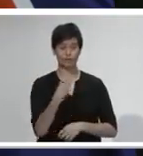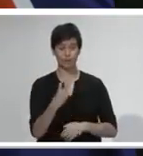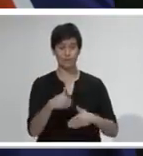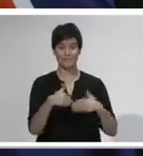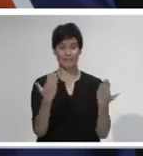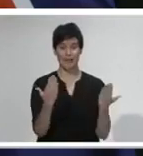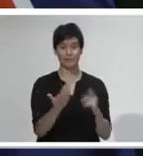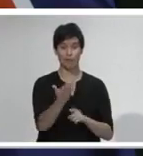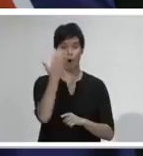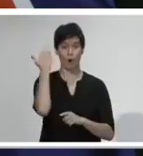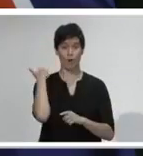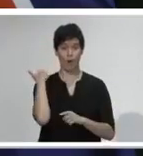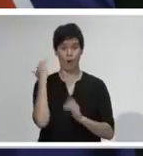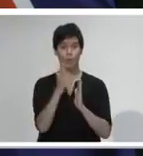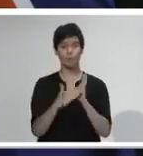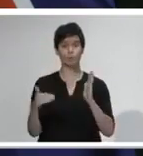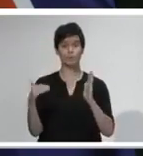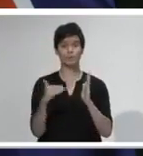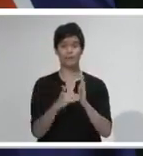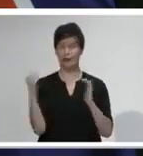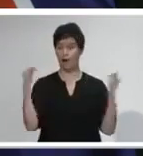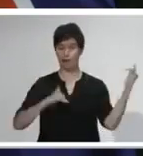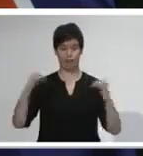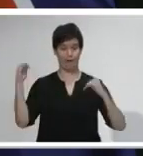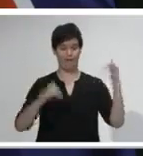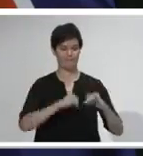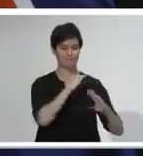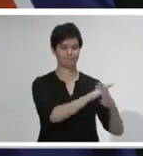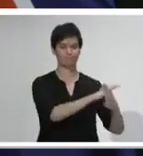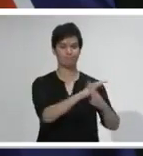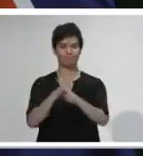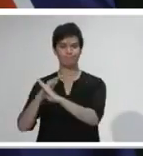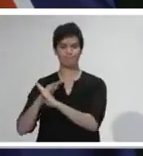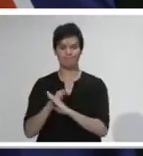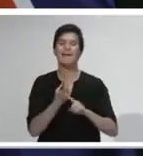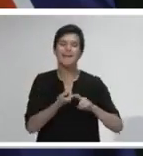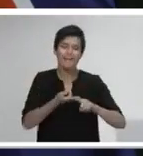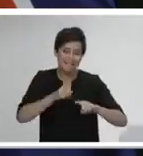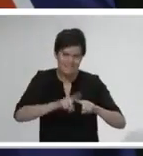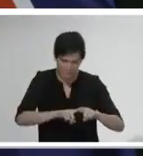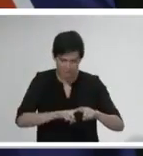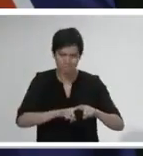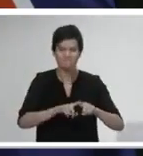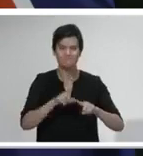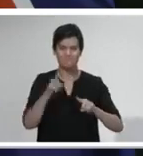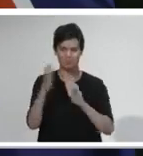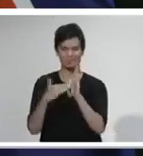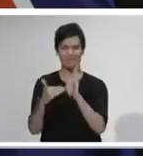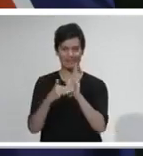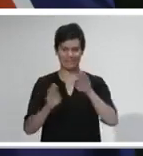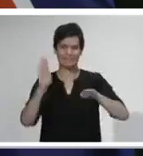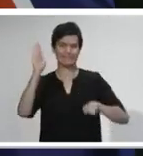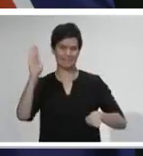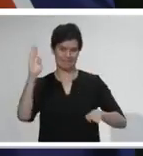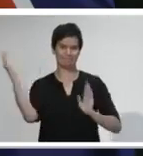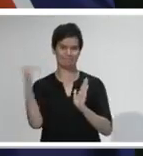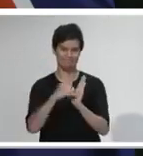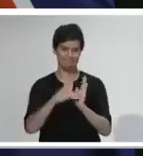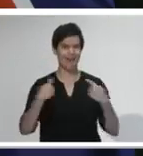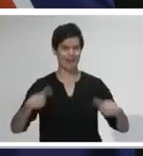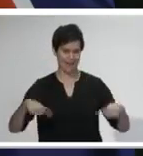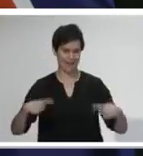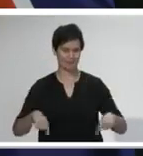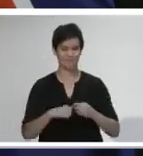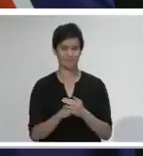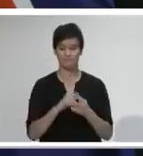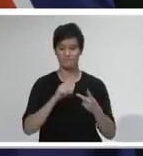closed our borders to all but returning New Zealanders on March the 19th. 30 days since we announced our COVID